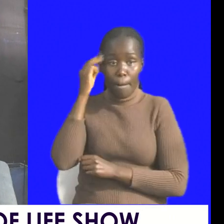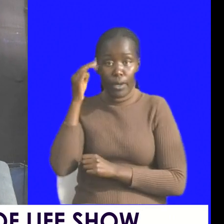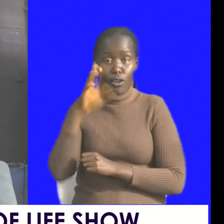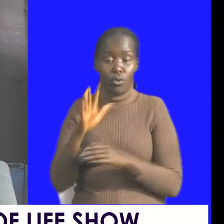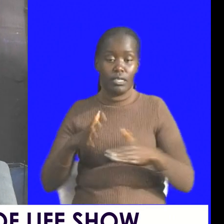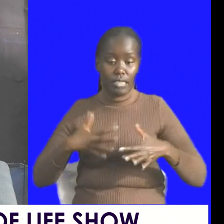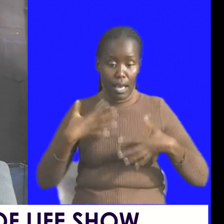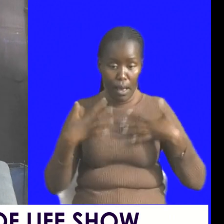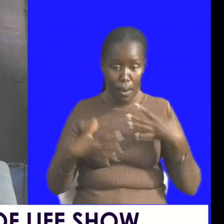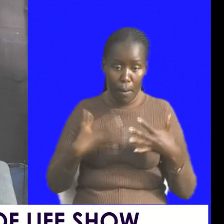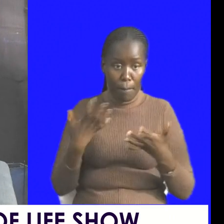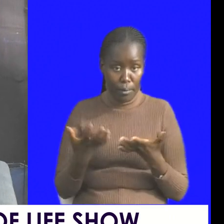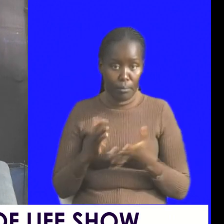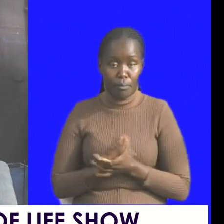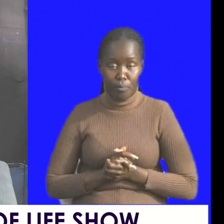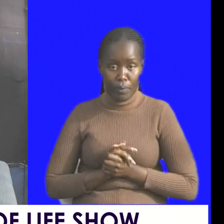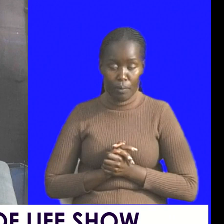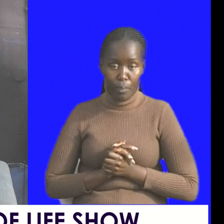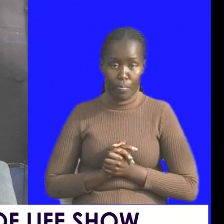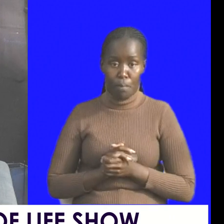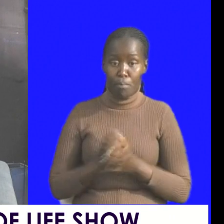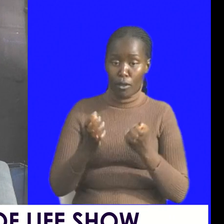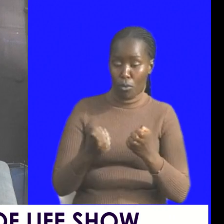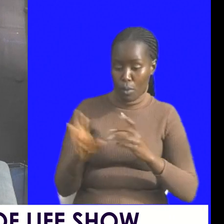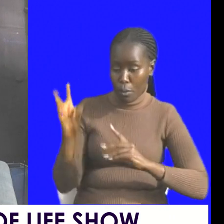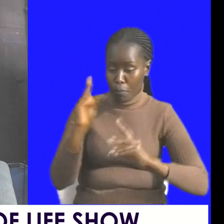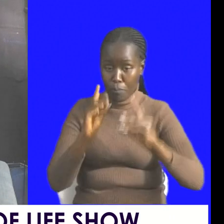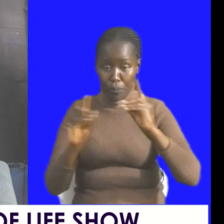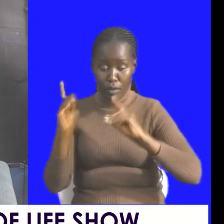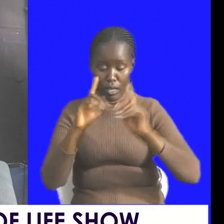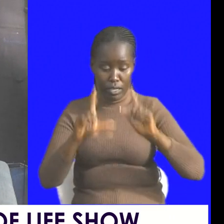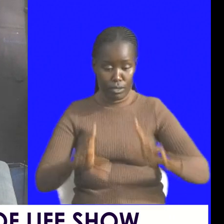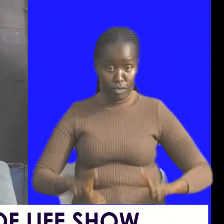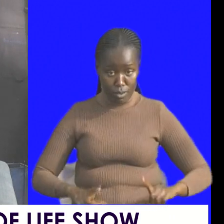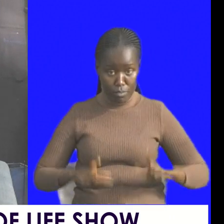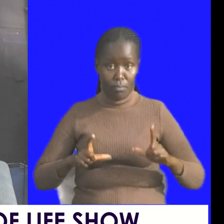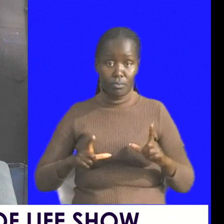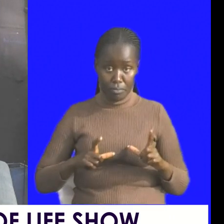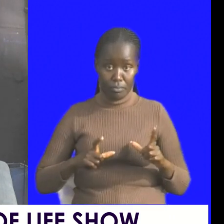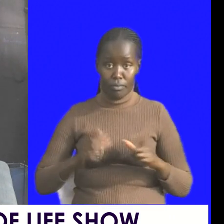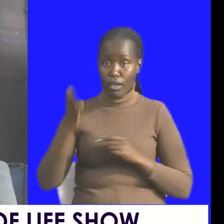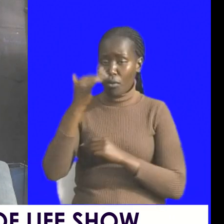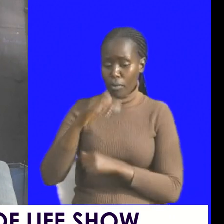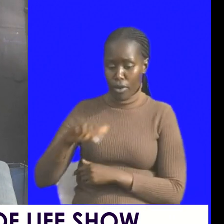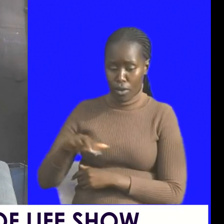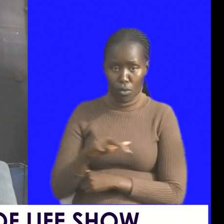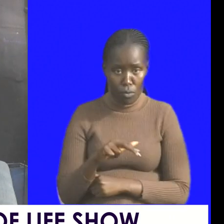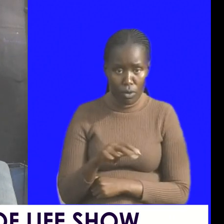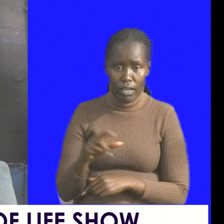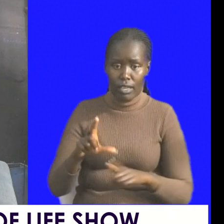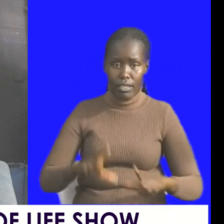put down some music now you need to dance through life come on why are you walking through life